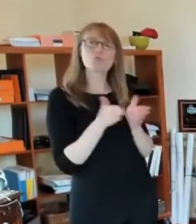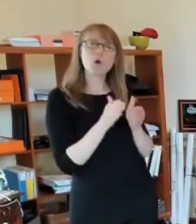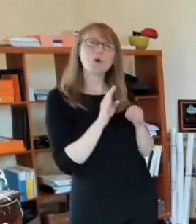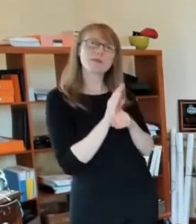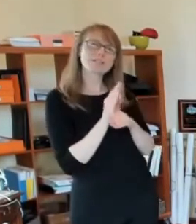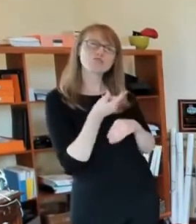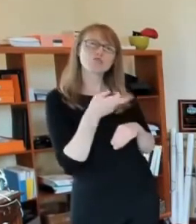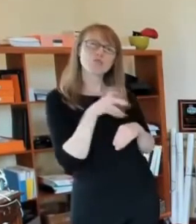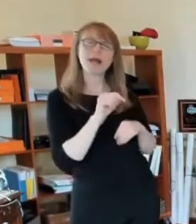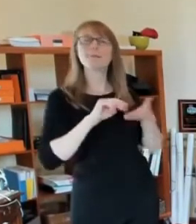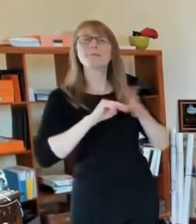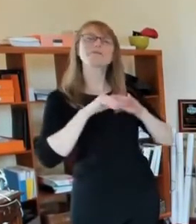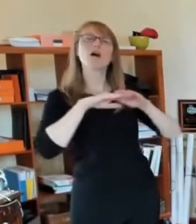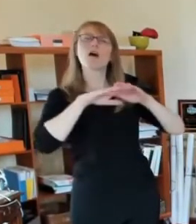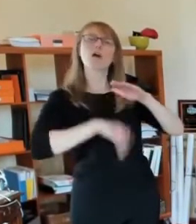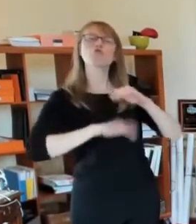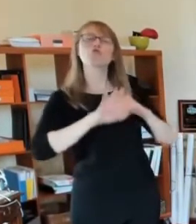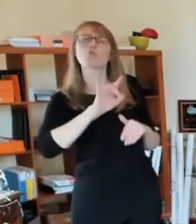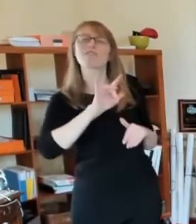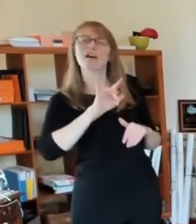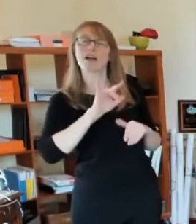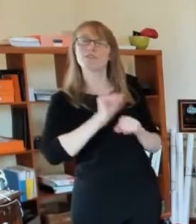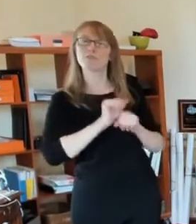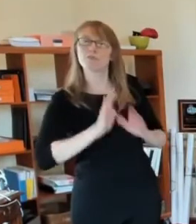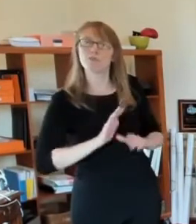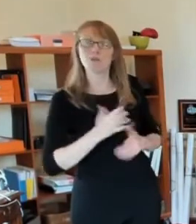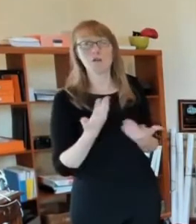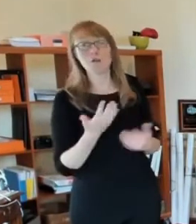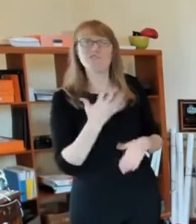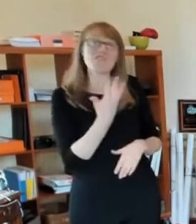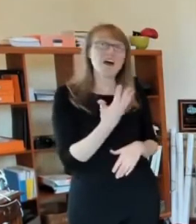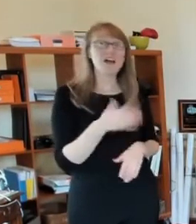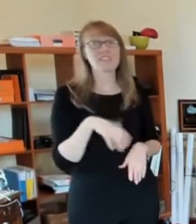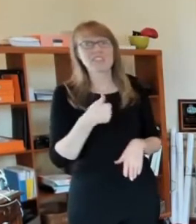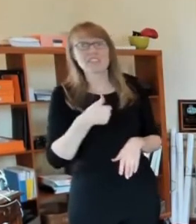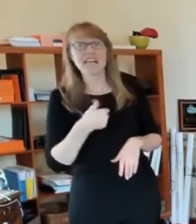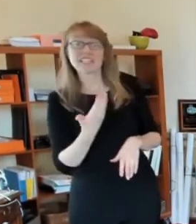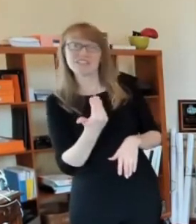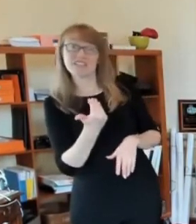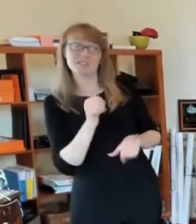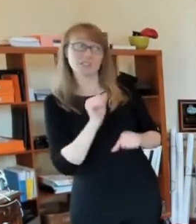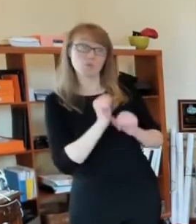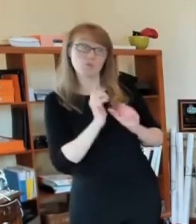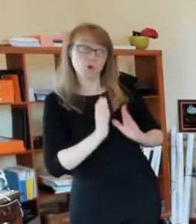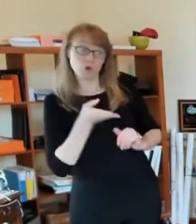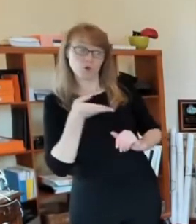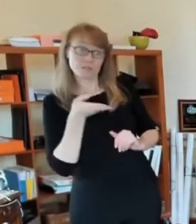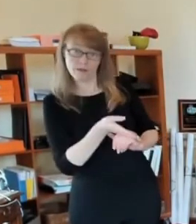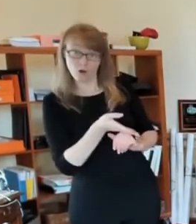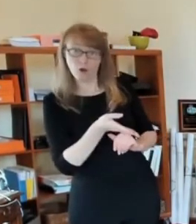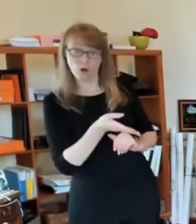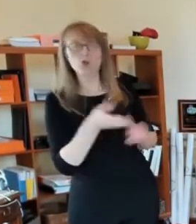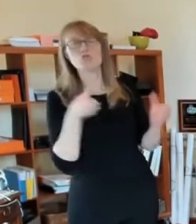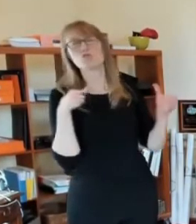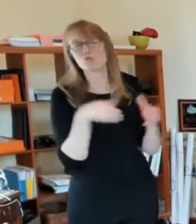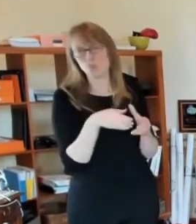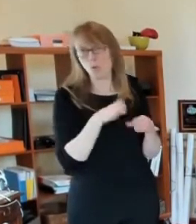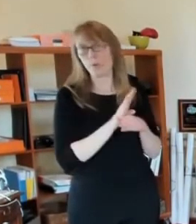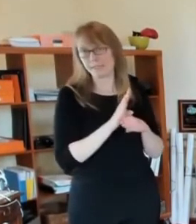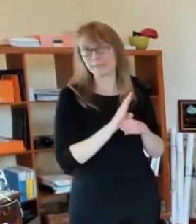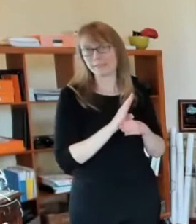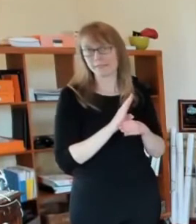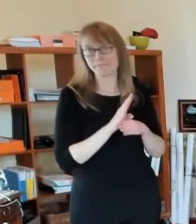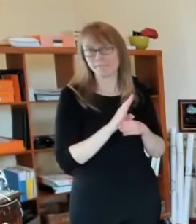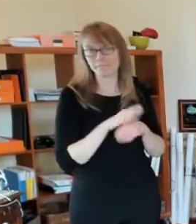25 employees, so 5, 10, 15 employees. At least 50% of this grant money will go to small businesses